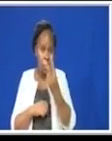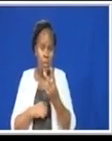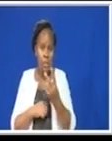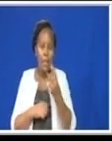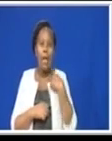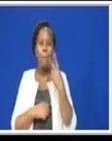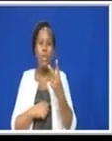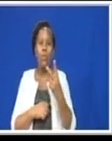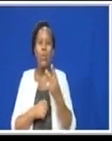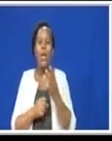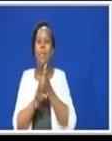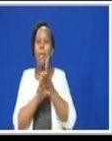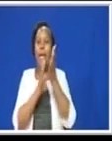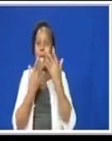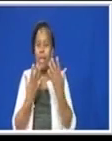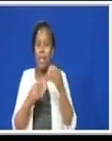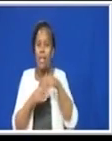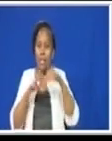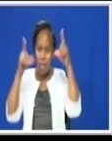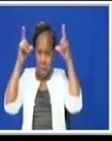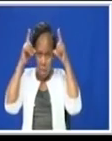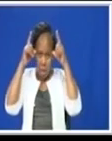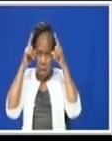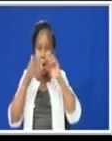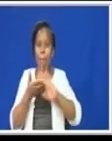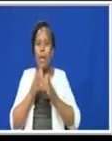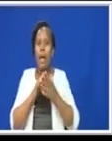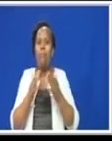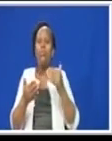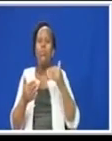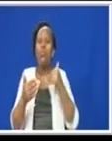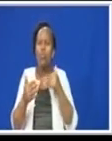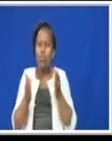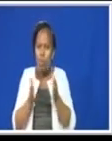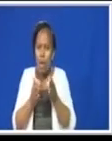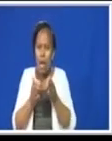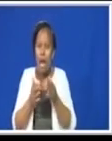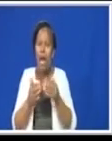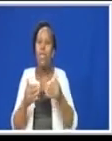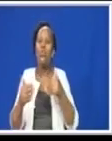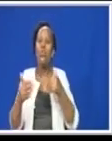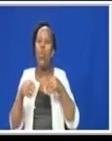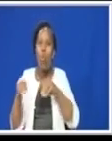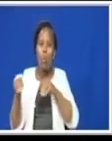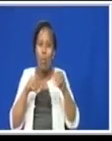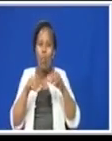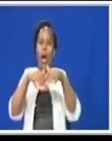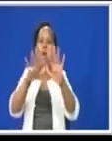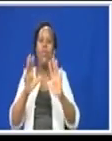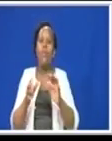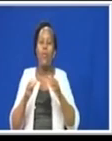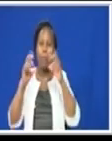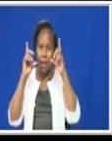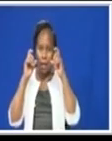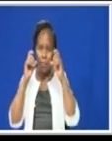two, the main item, that is the cows, become smaller and smaller as you move away from the camera, then we can comfortably